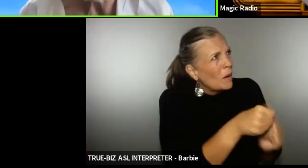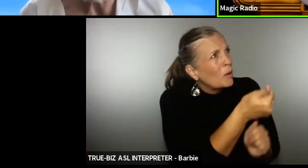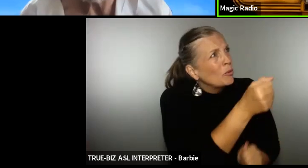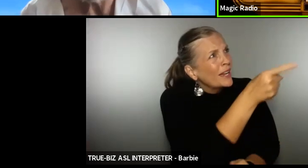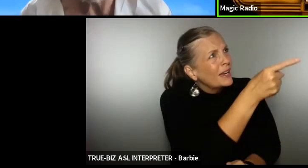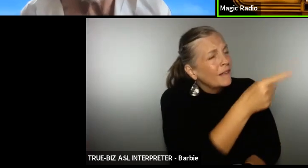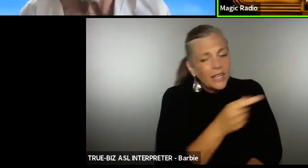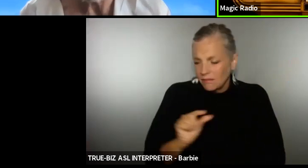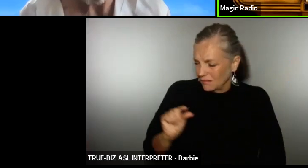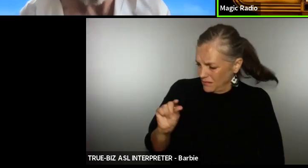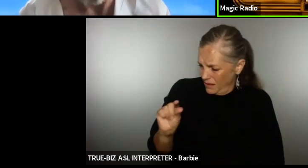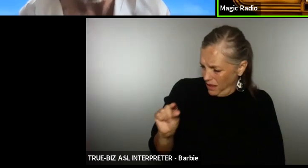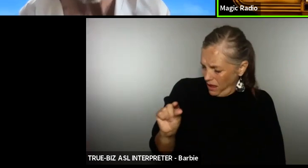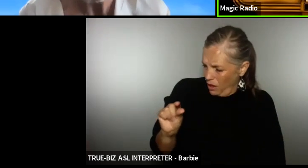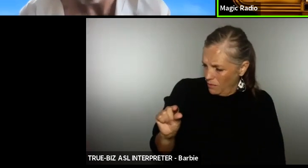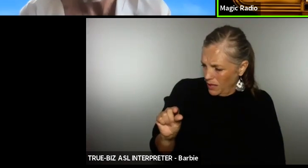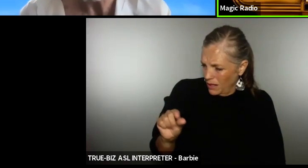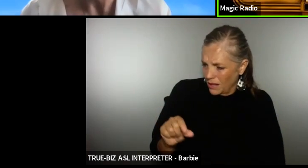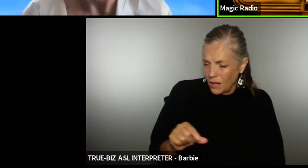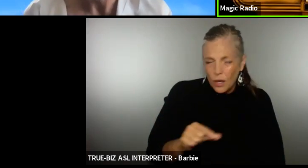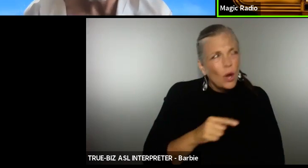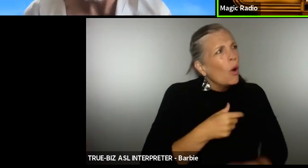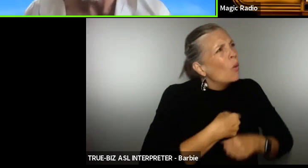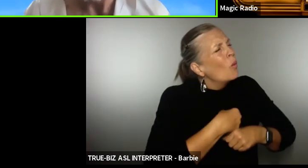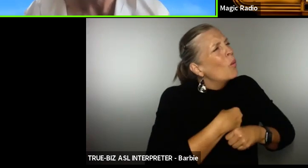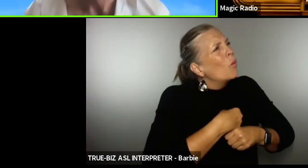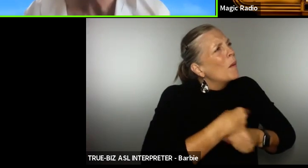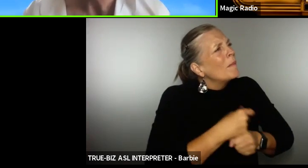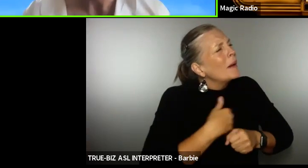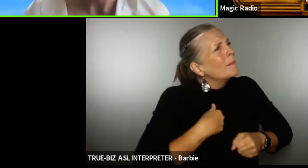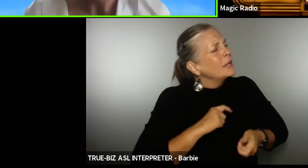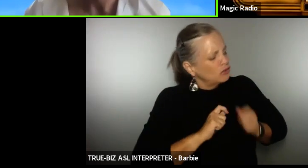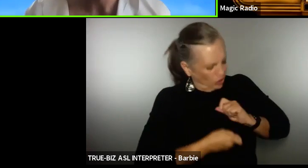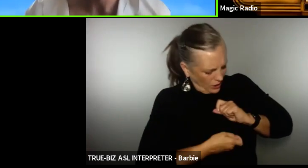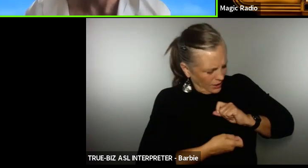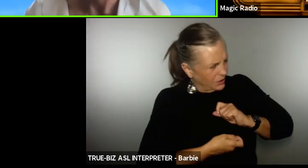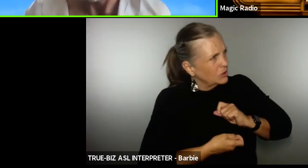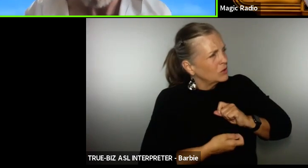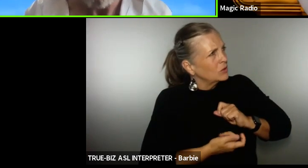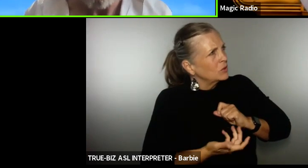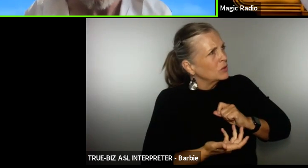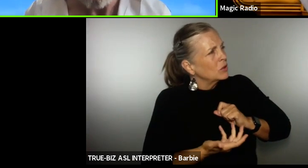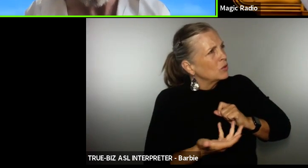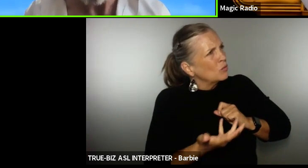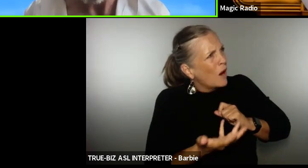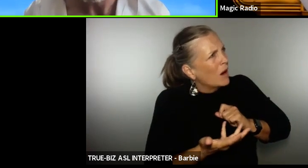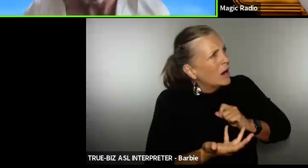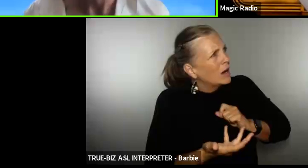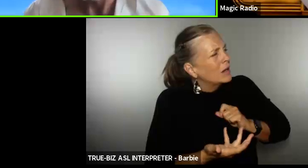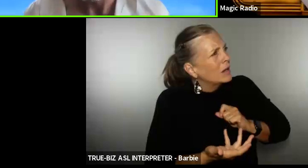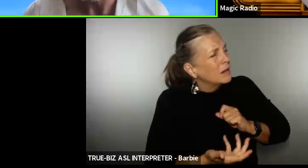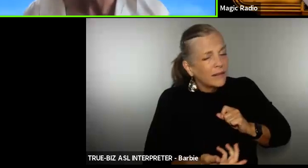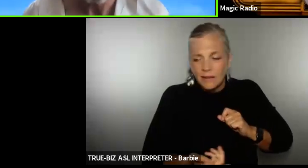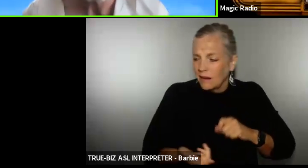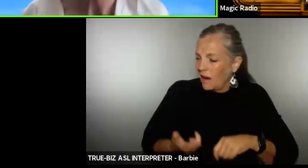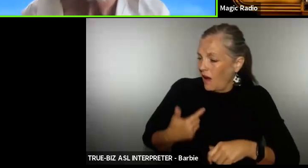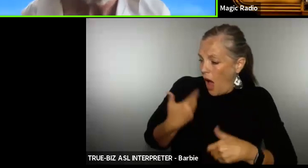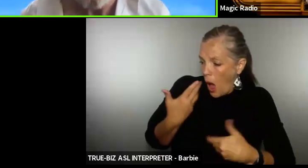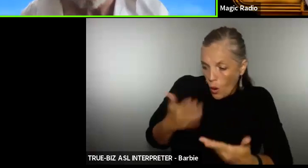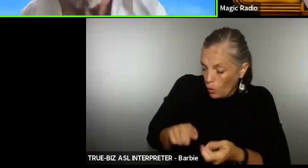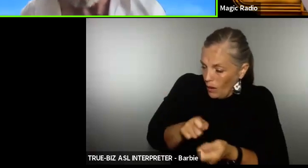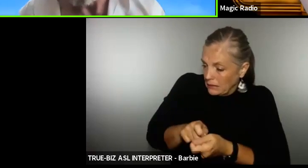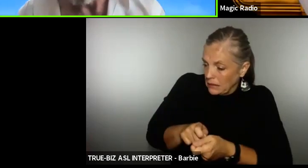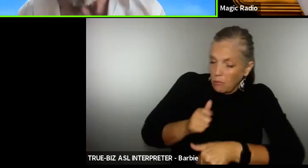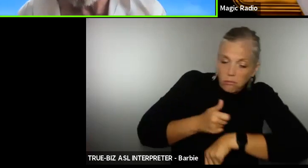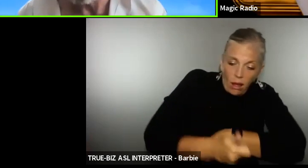what changed me I don't know exactly I could blame a man called Stalin I could blame Nazis the